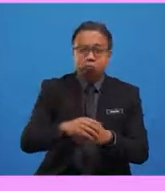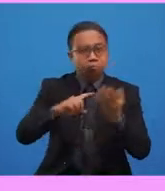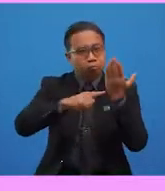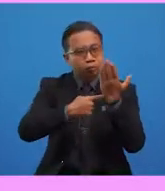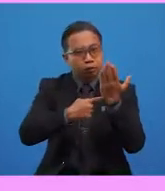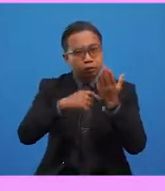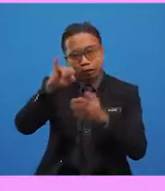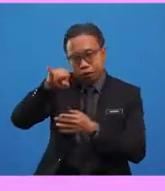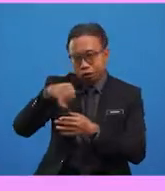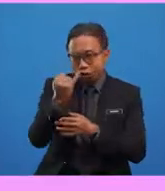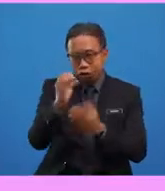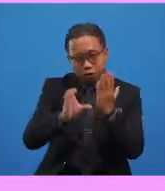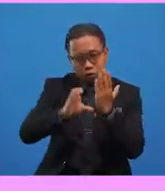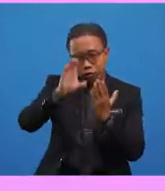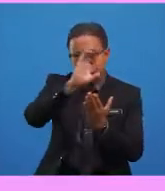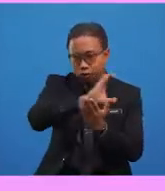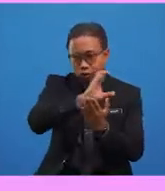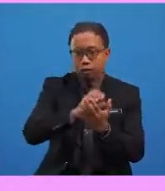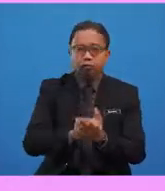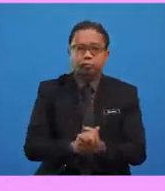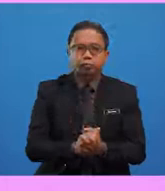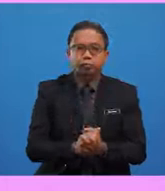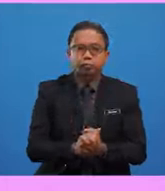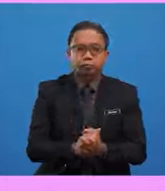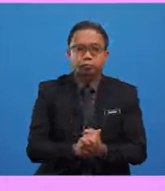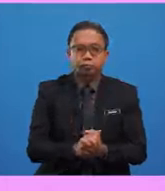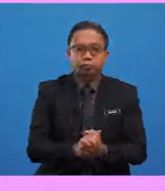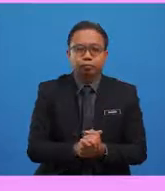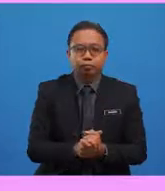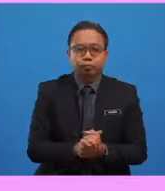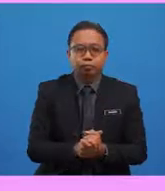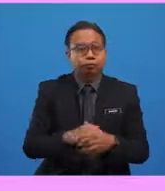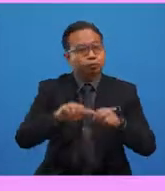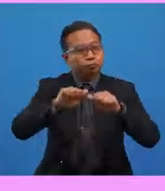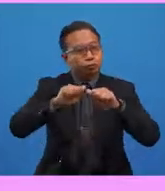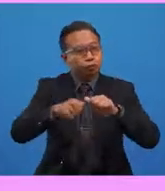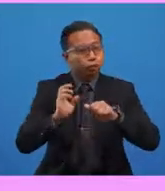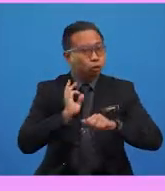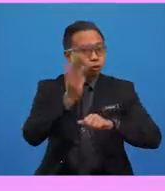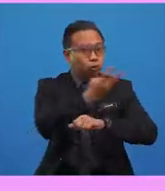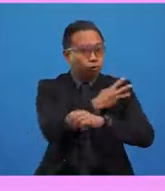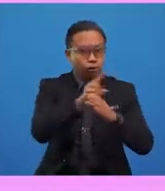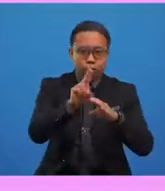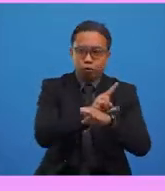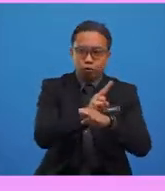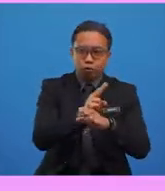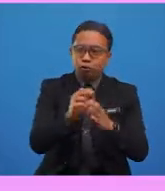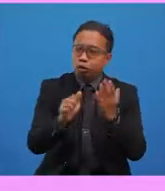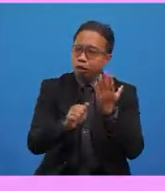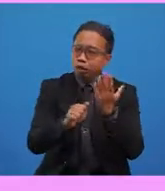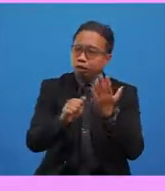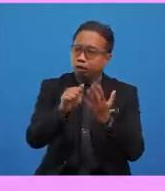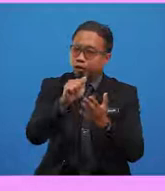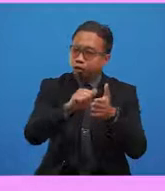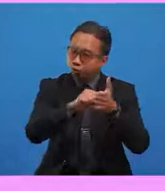J, which has the consonant sound J. So, we use the consonant A before